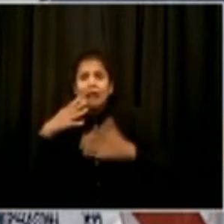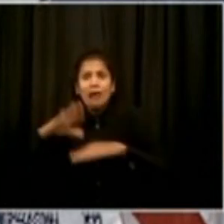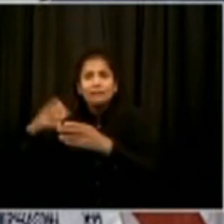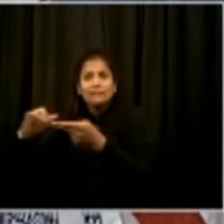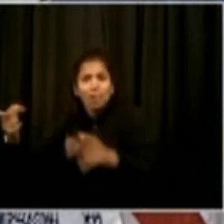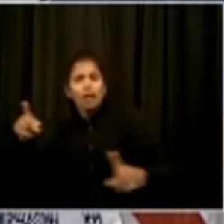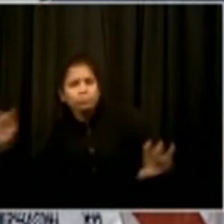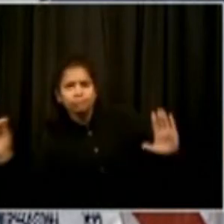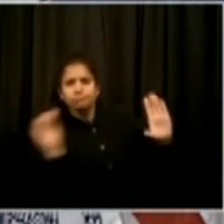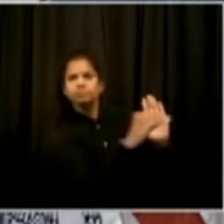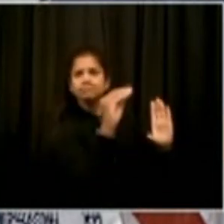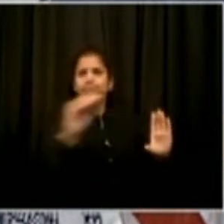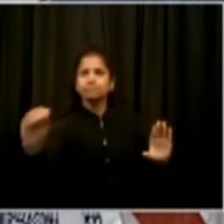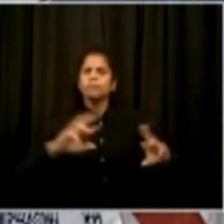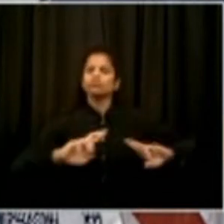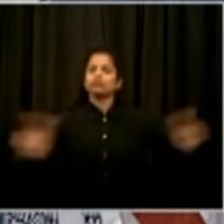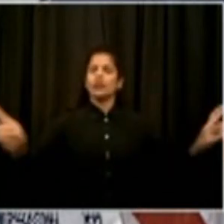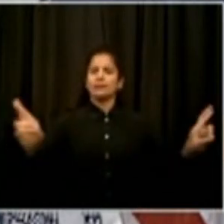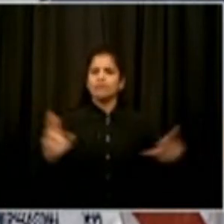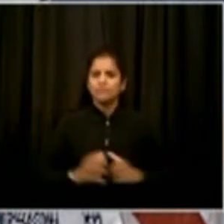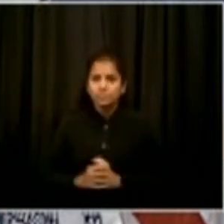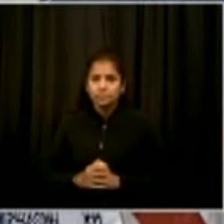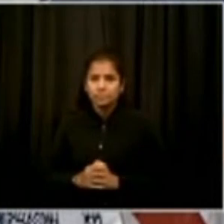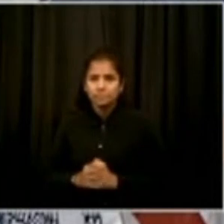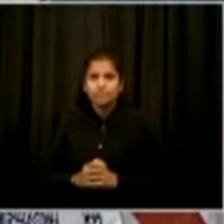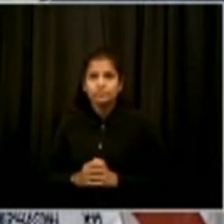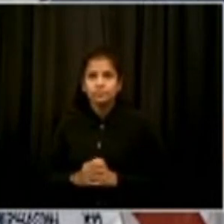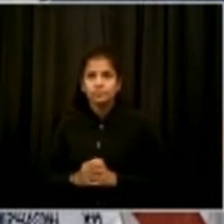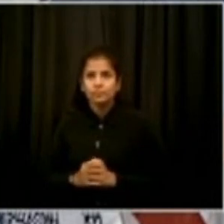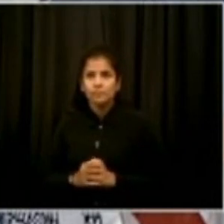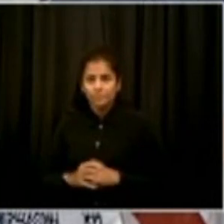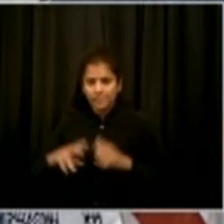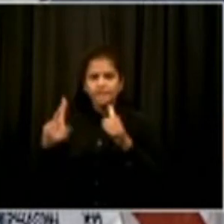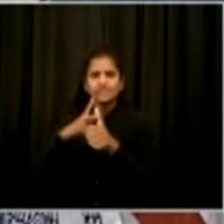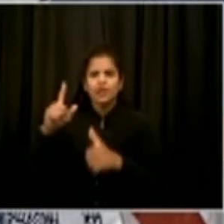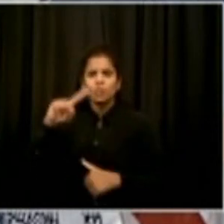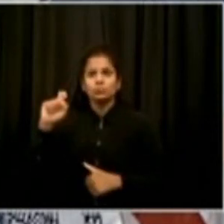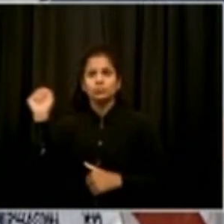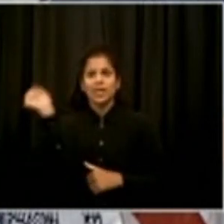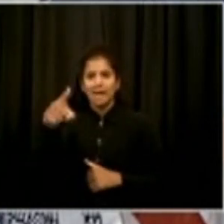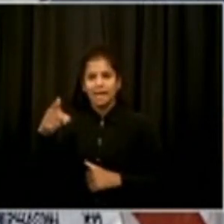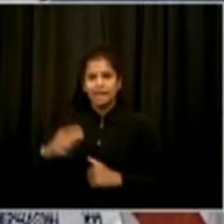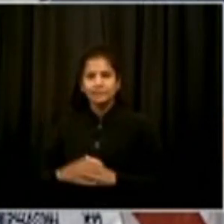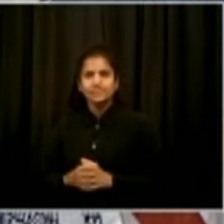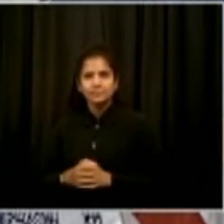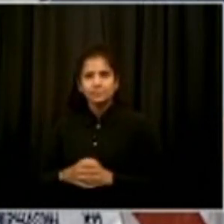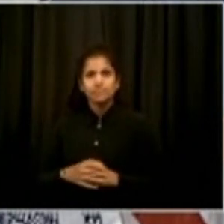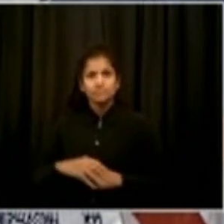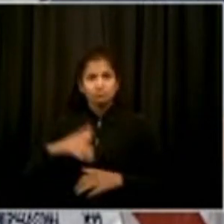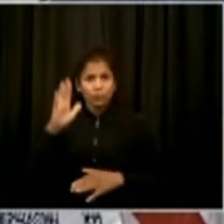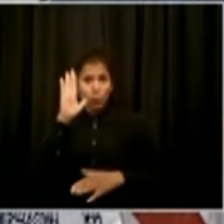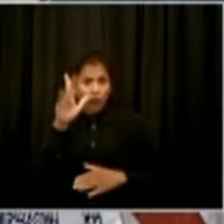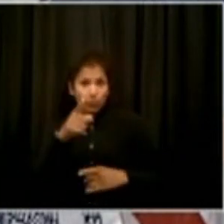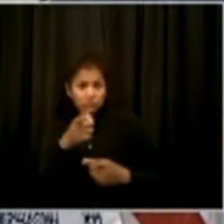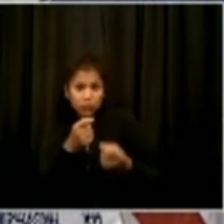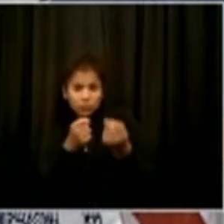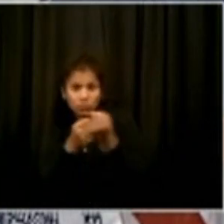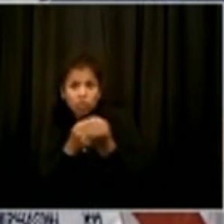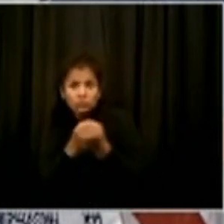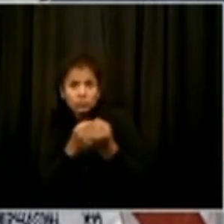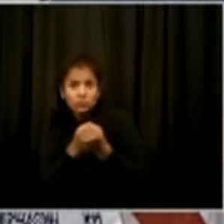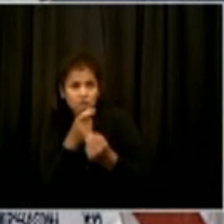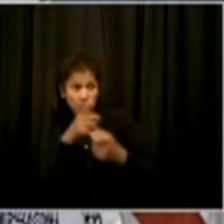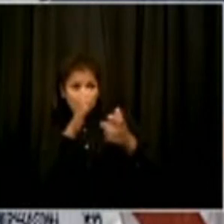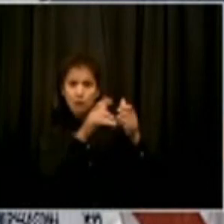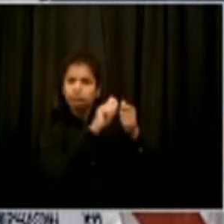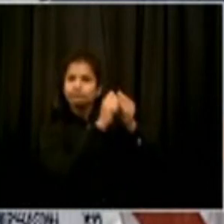would you support changing the SRO law to allow those hotels to be converted to permanent use? Well, again, the ones that